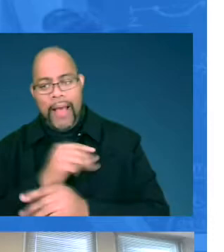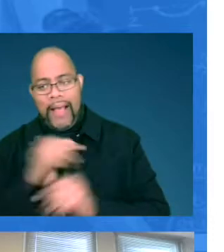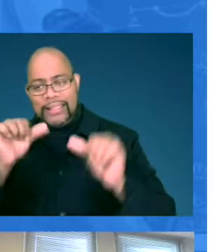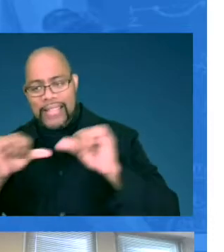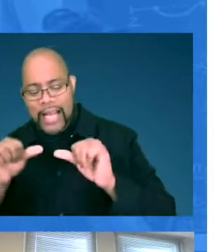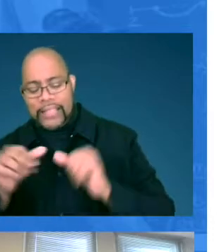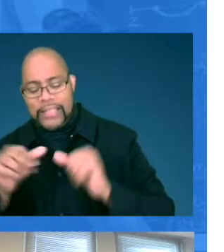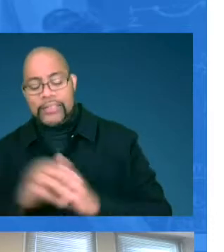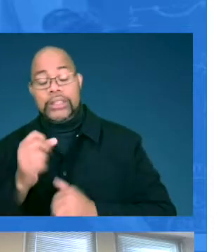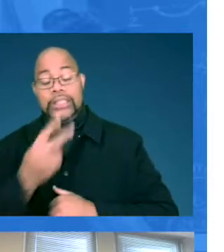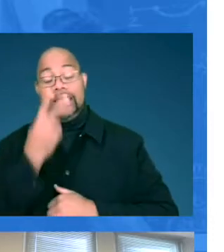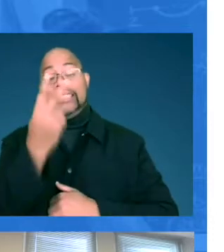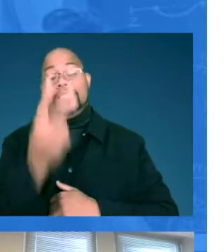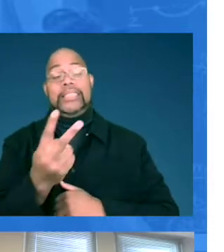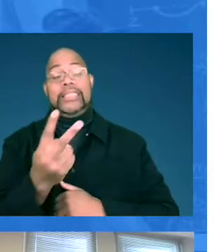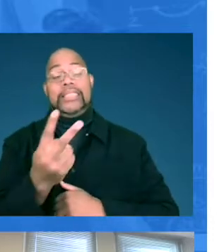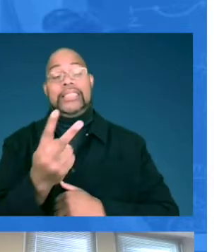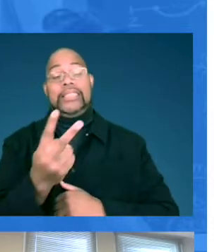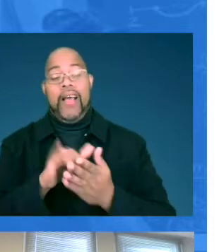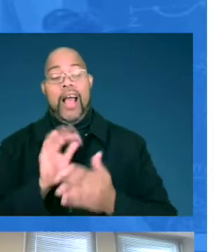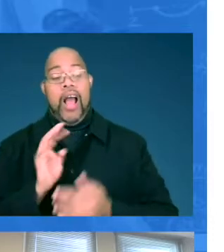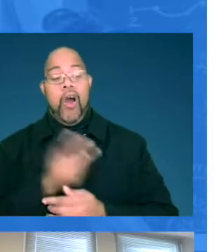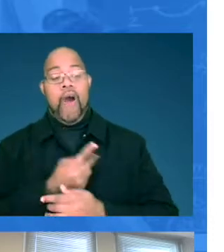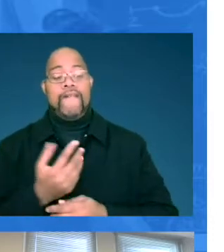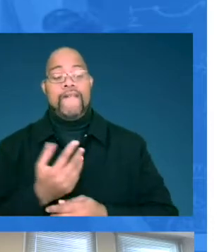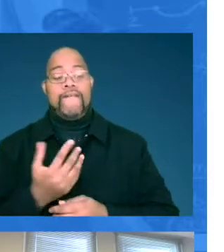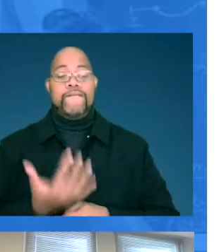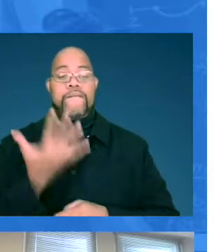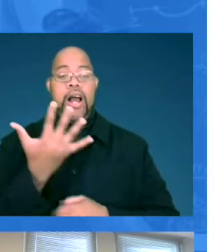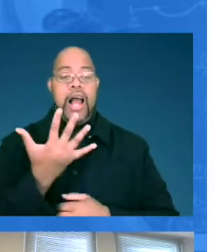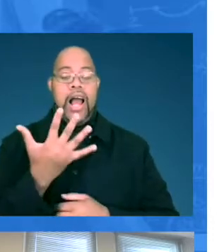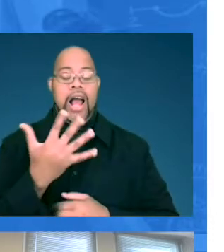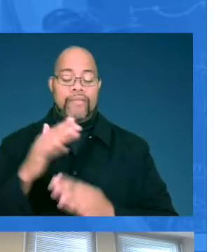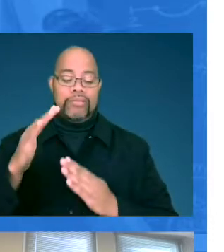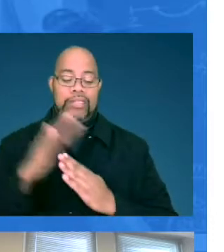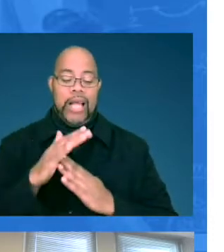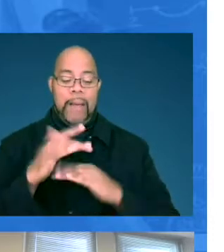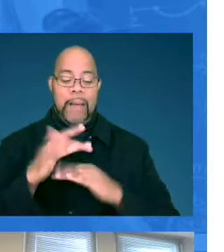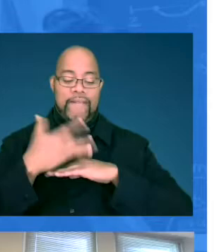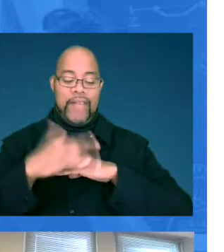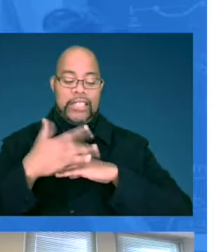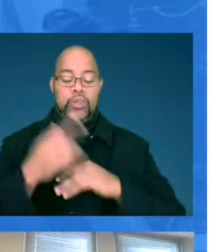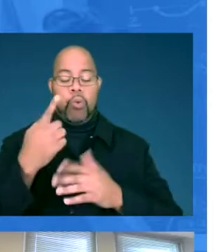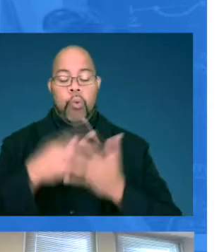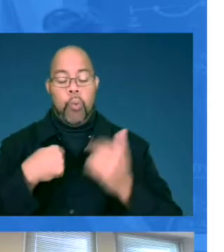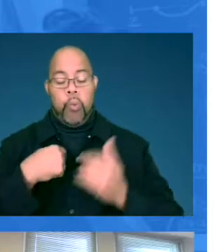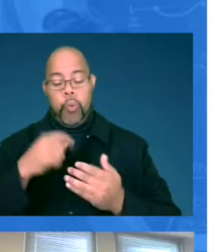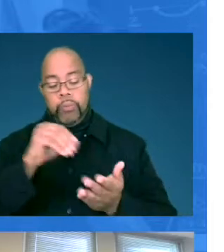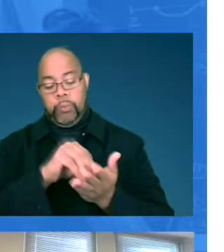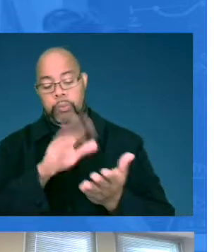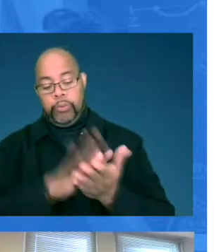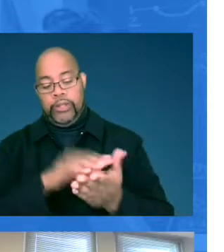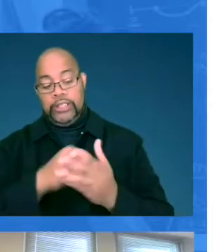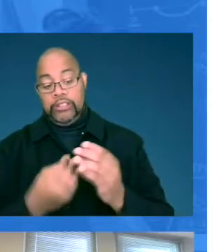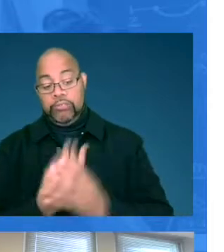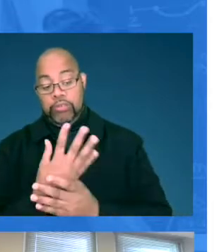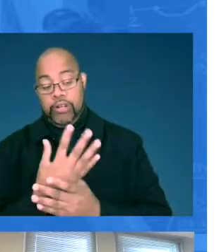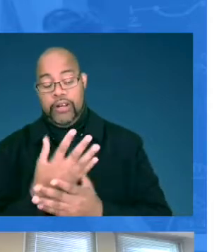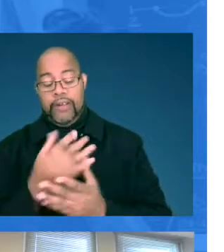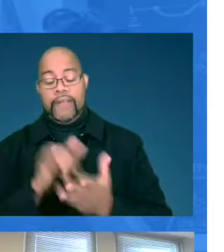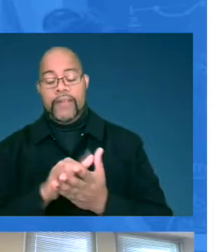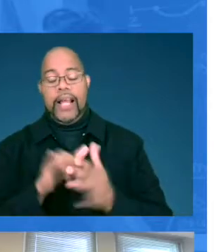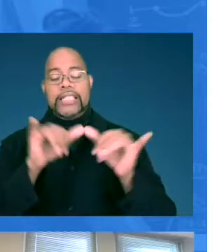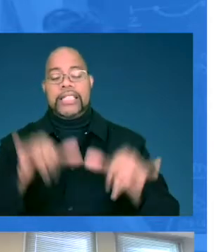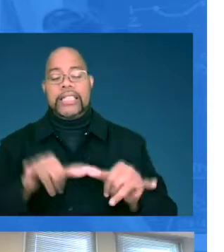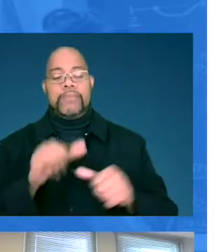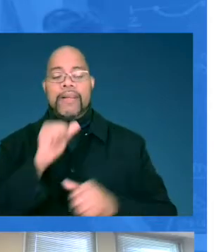and science. And you can see that these are our five top vacancies. And what we have noted in the spring is that